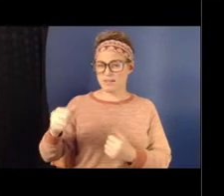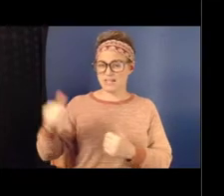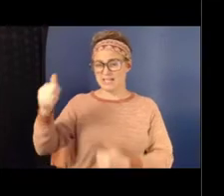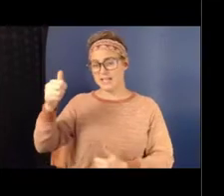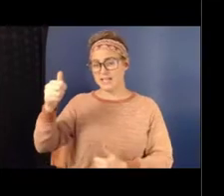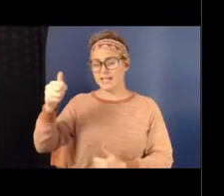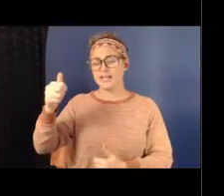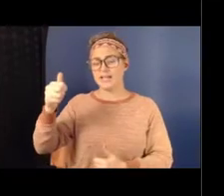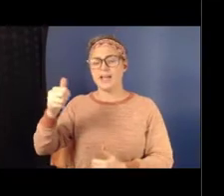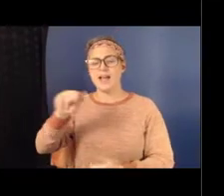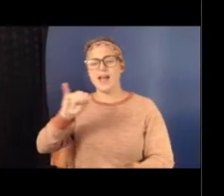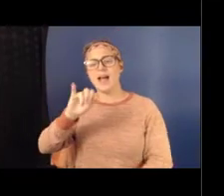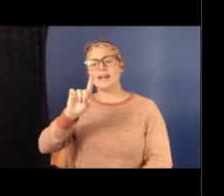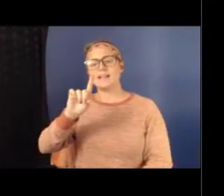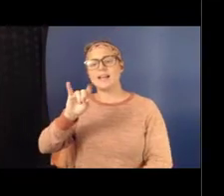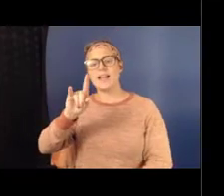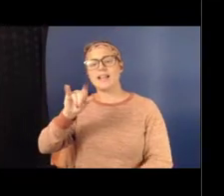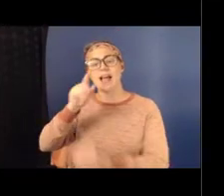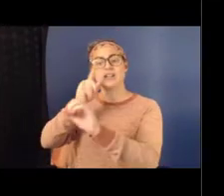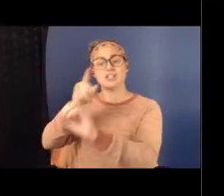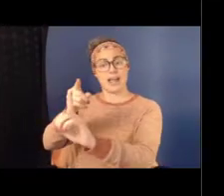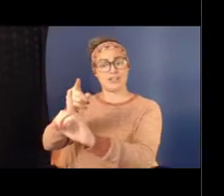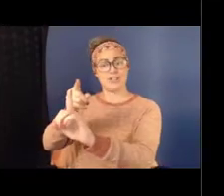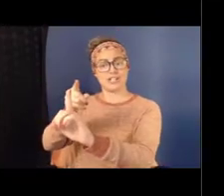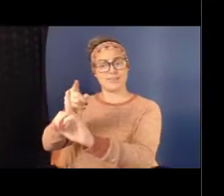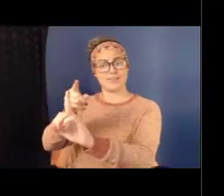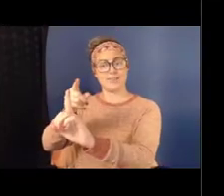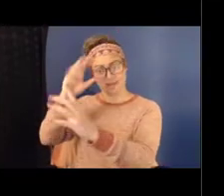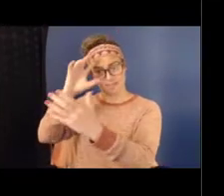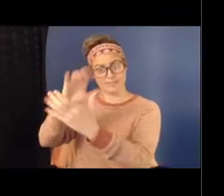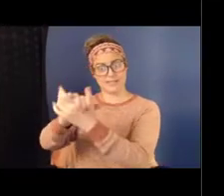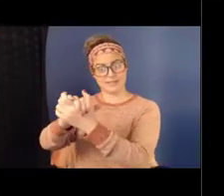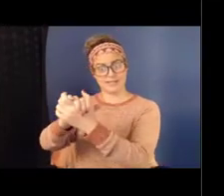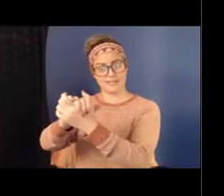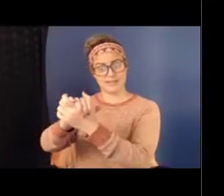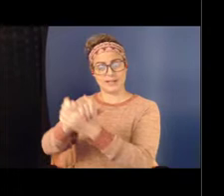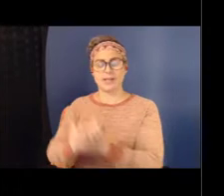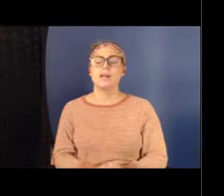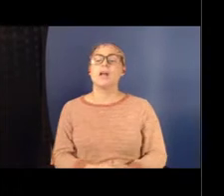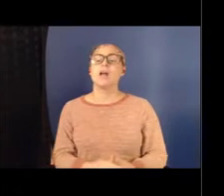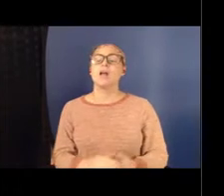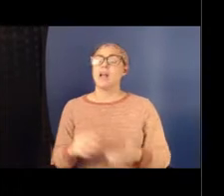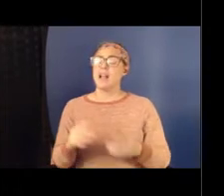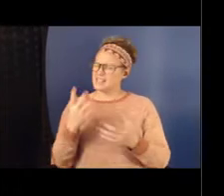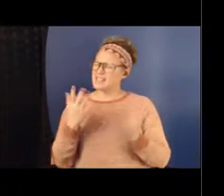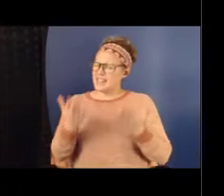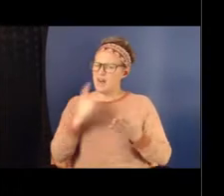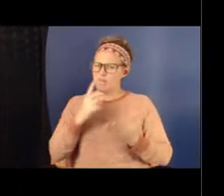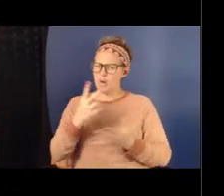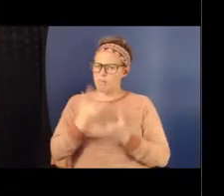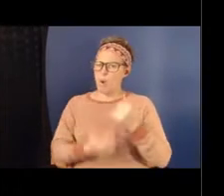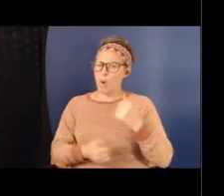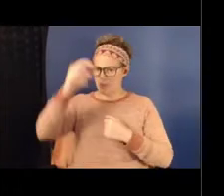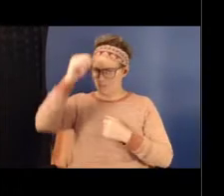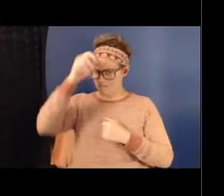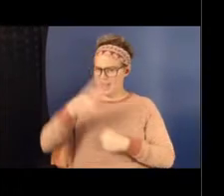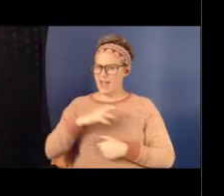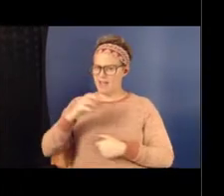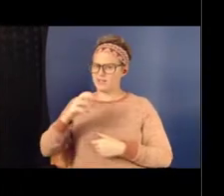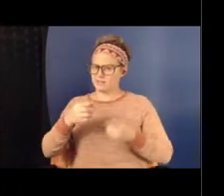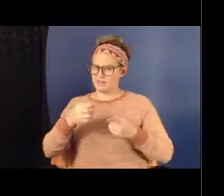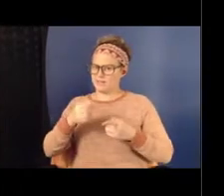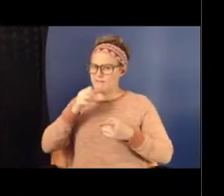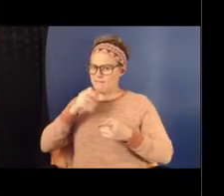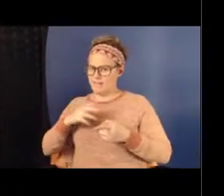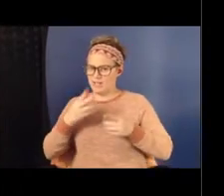boys, especially boys, it's there for both males and females, but it's very strong in that a kid who's engaging in